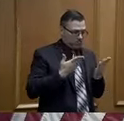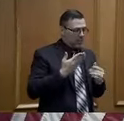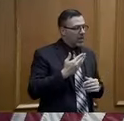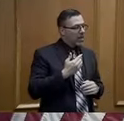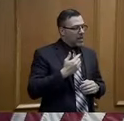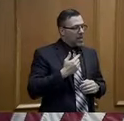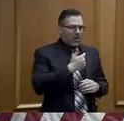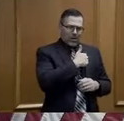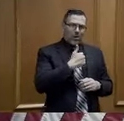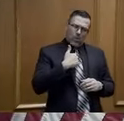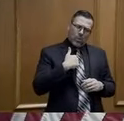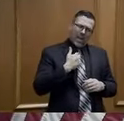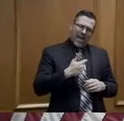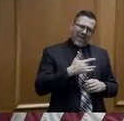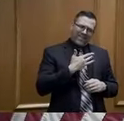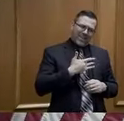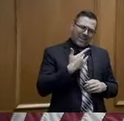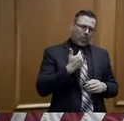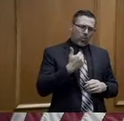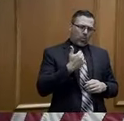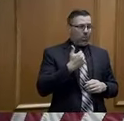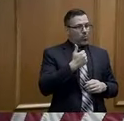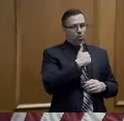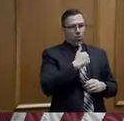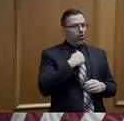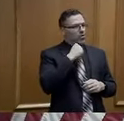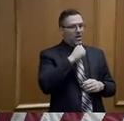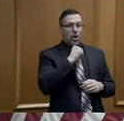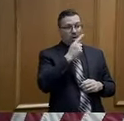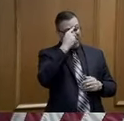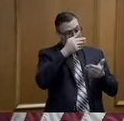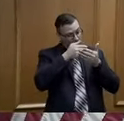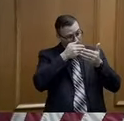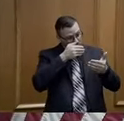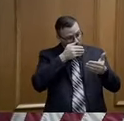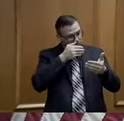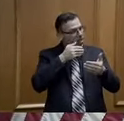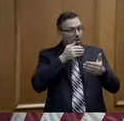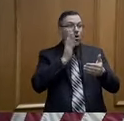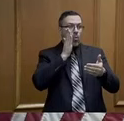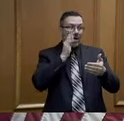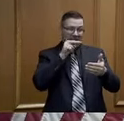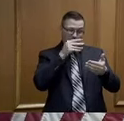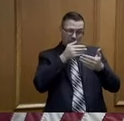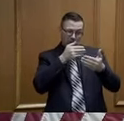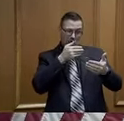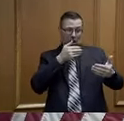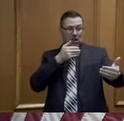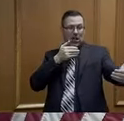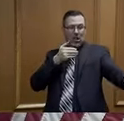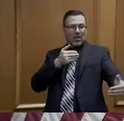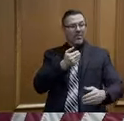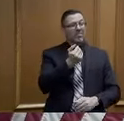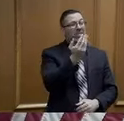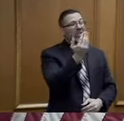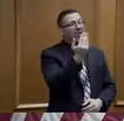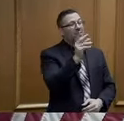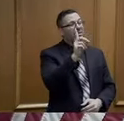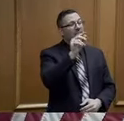a long view on this. This is not going to go away in 15 days. We know that